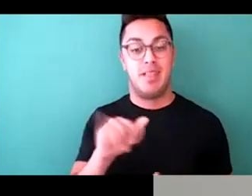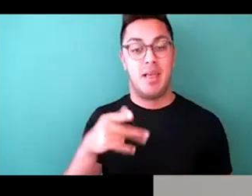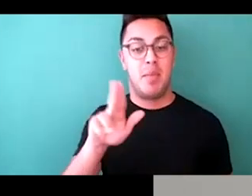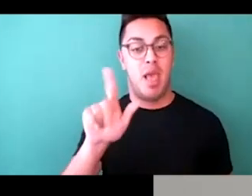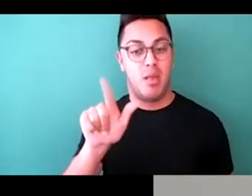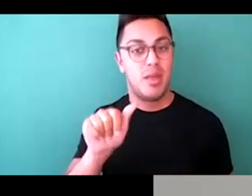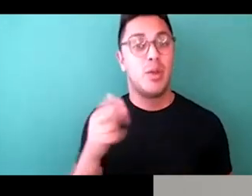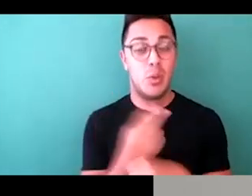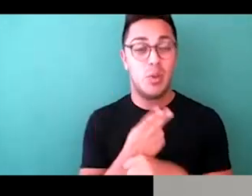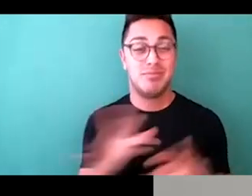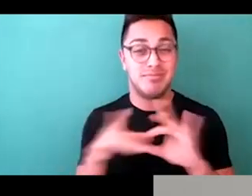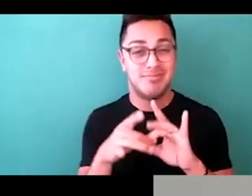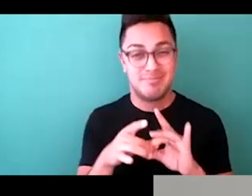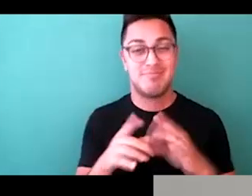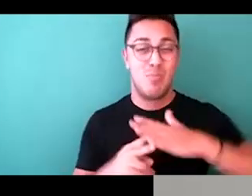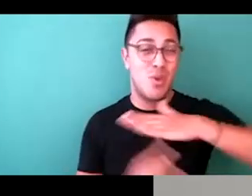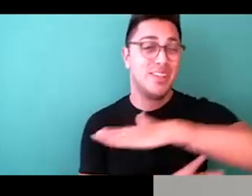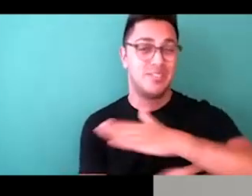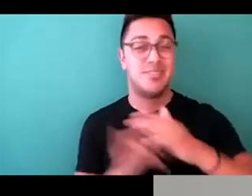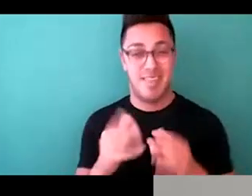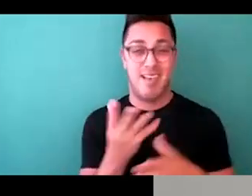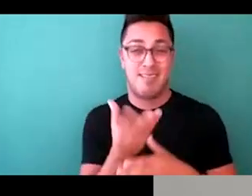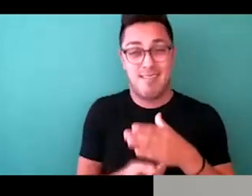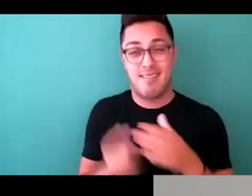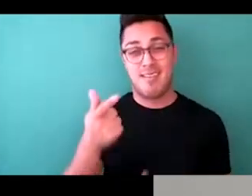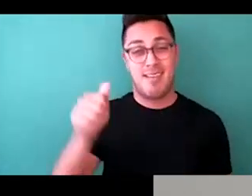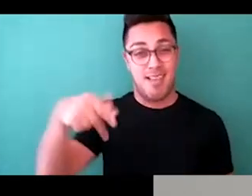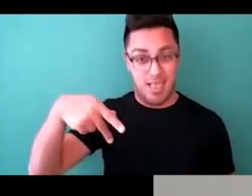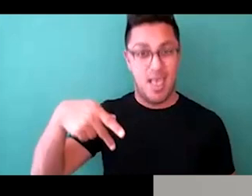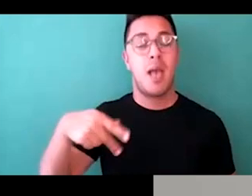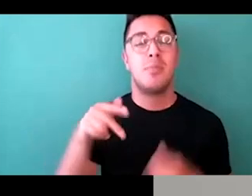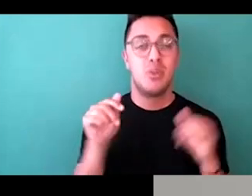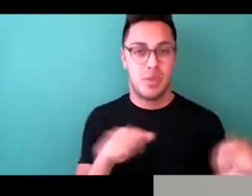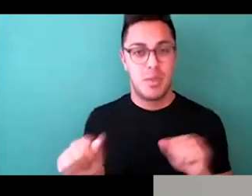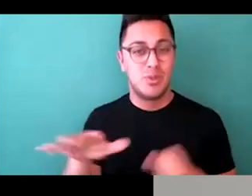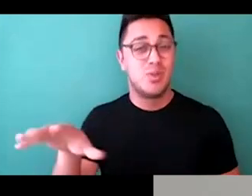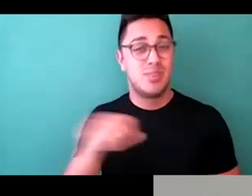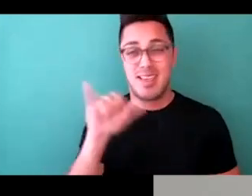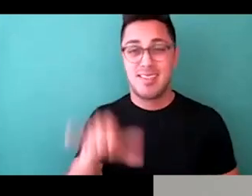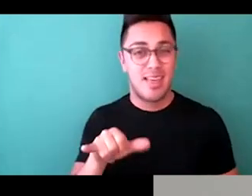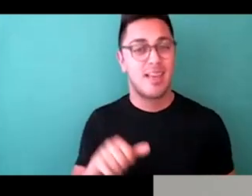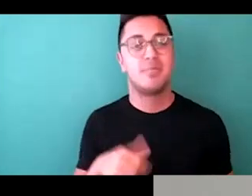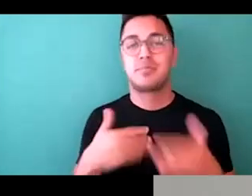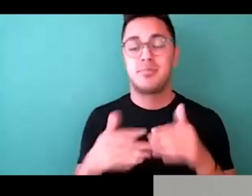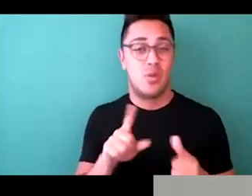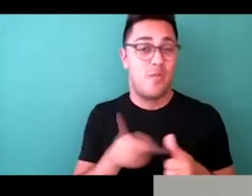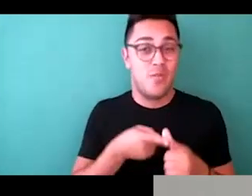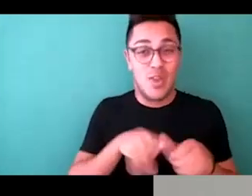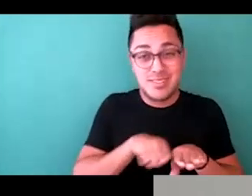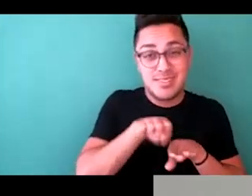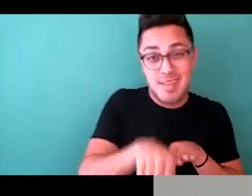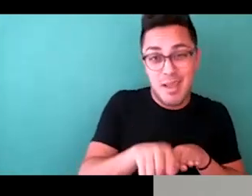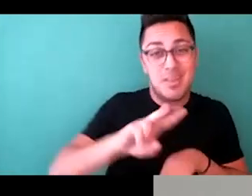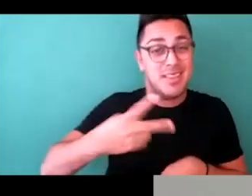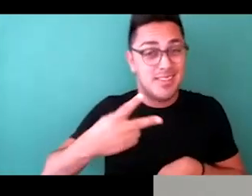bridge, bridges that gap of like being able to take that, whether it's your first step or your second or your